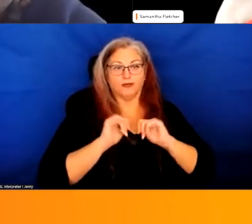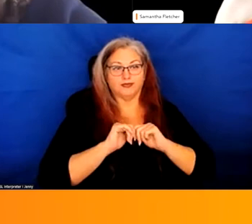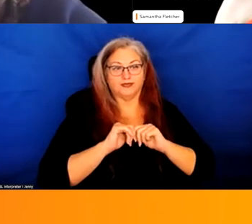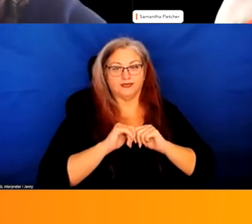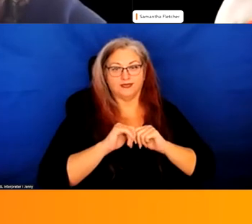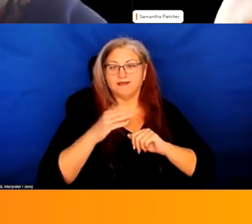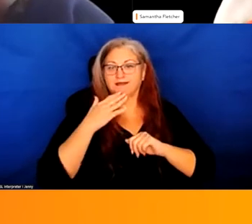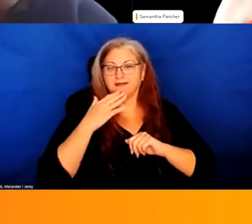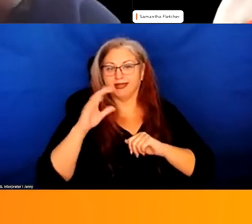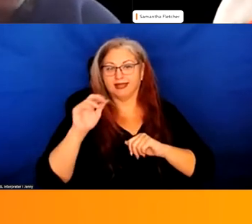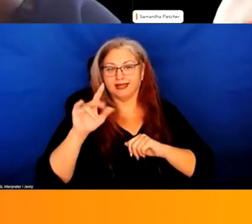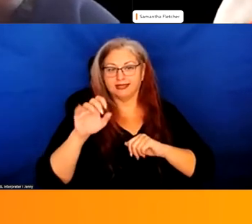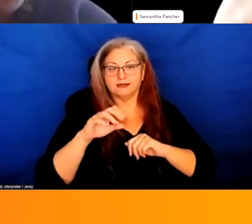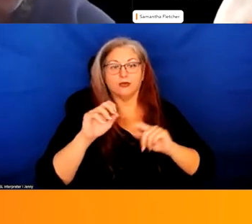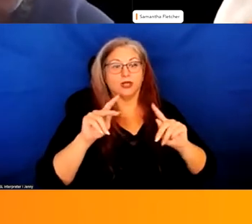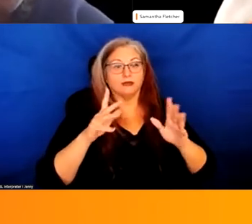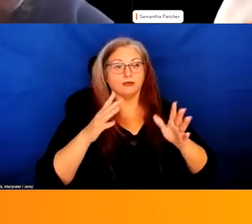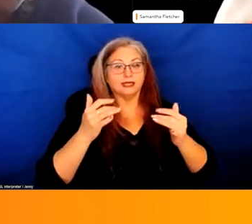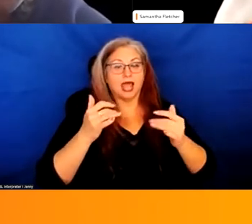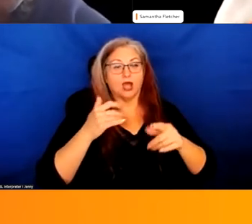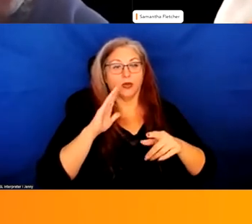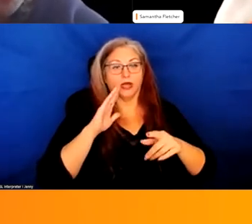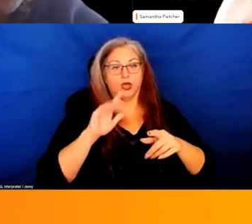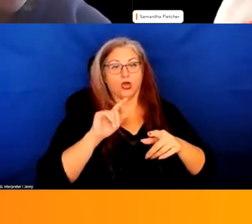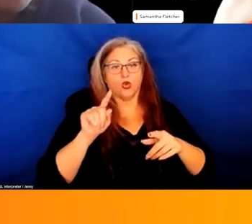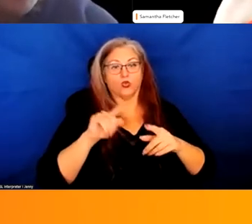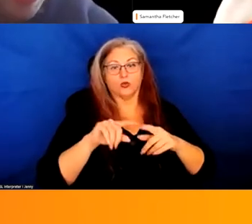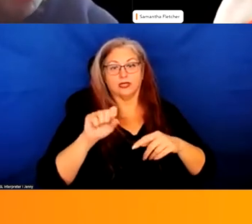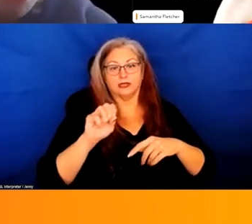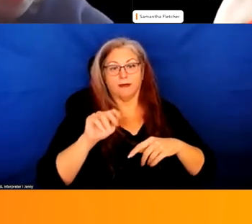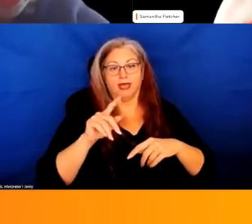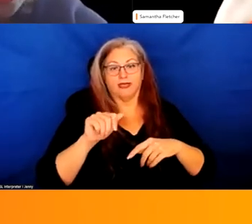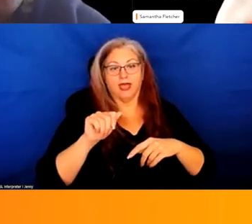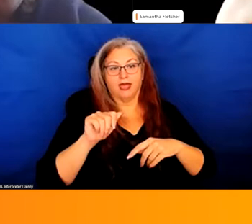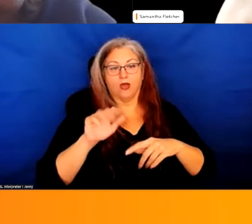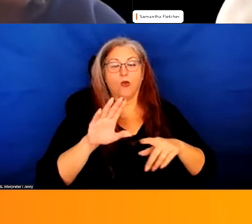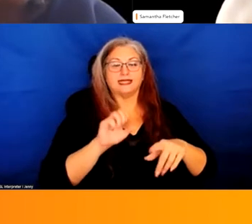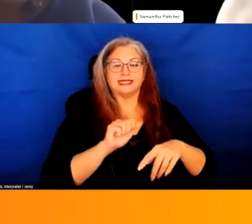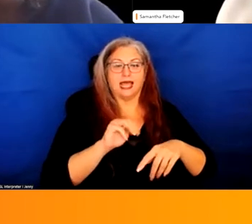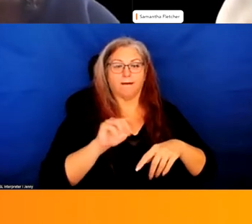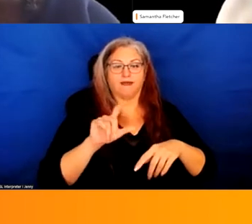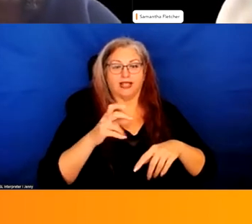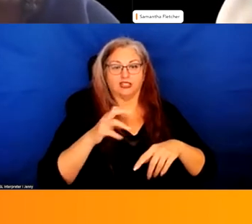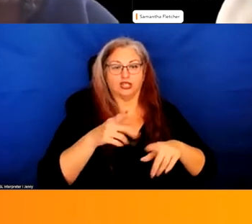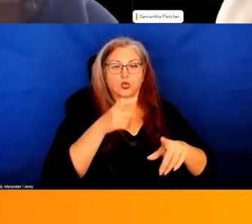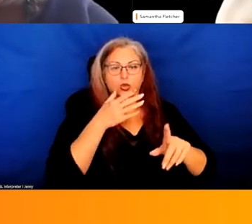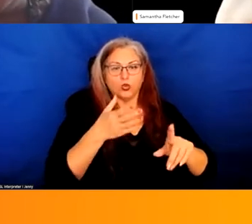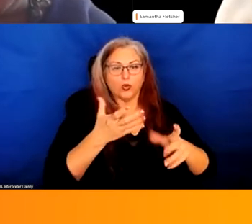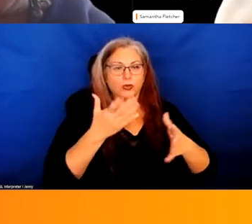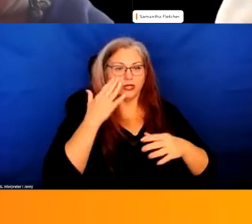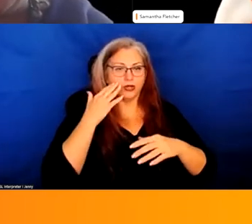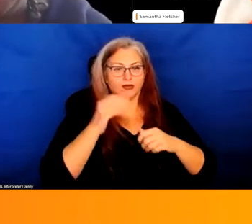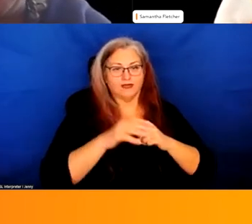Thank you, Candace. Okay, now we're going to go to Samantha Sam Fletcher. Sam, who are you? What do we need to know?